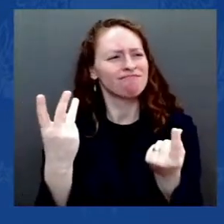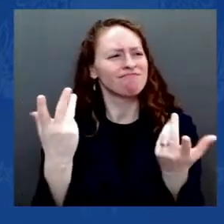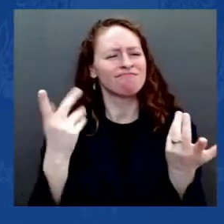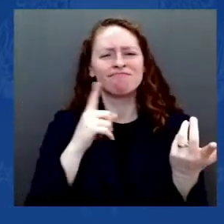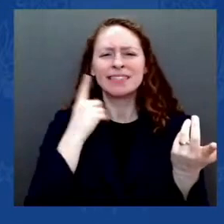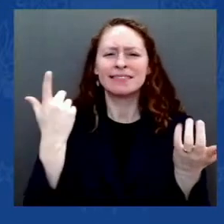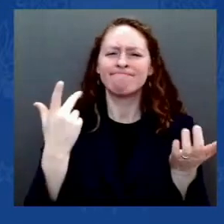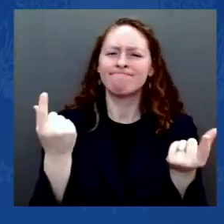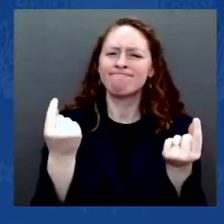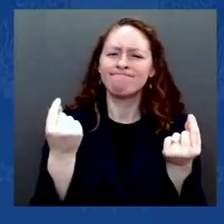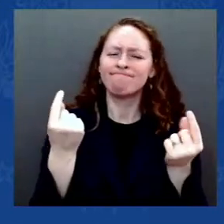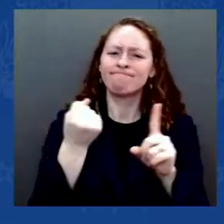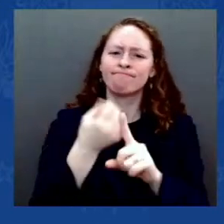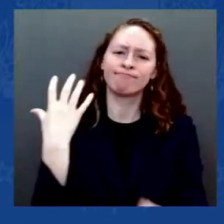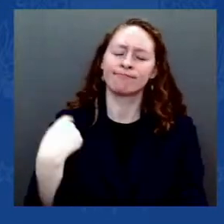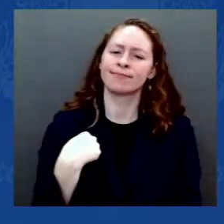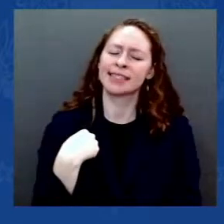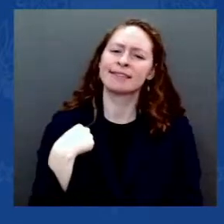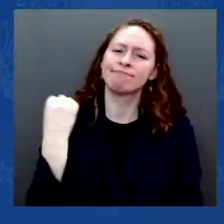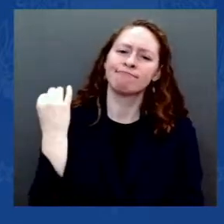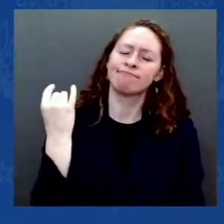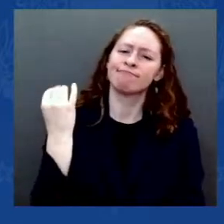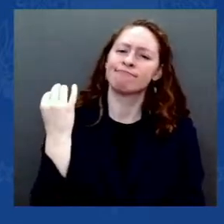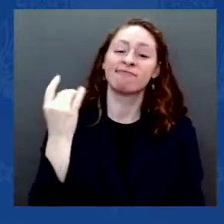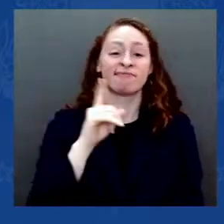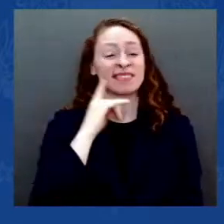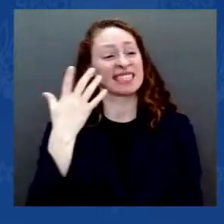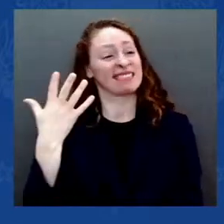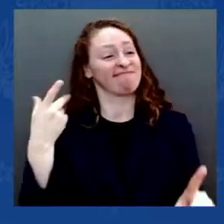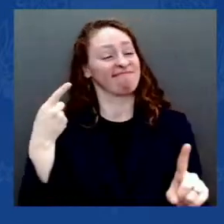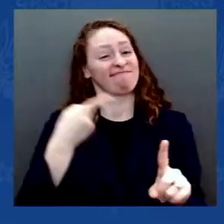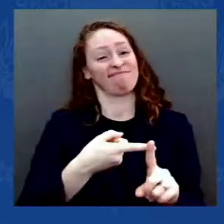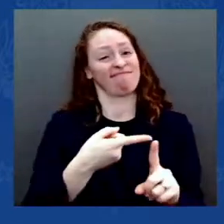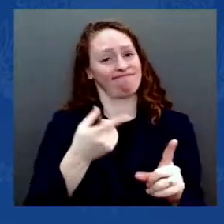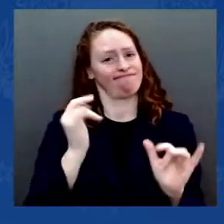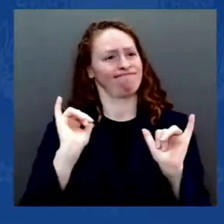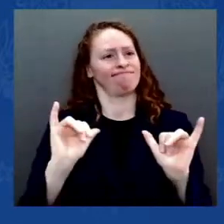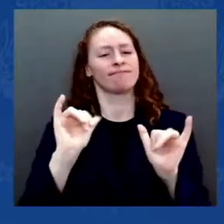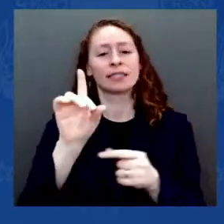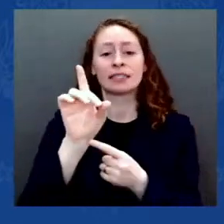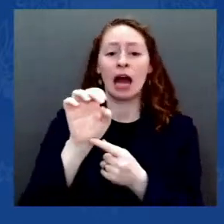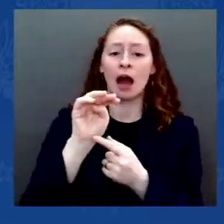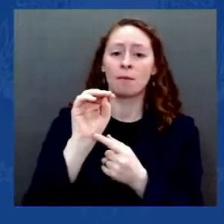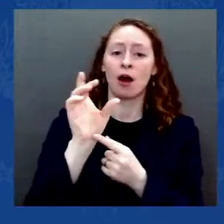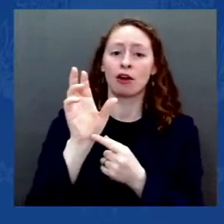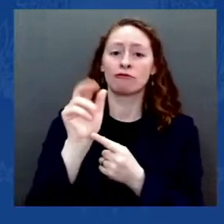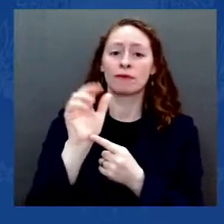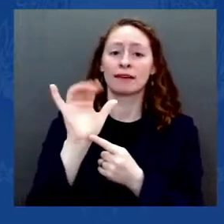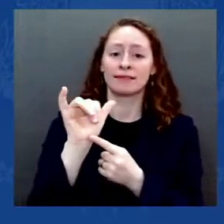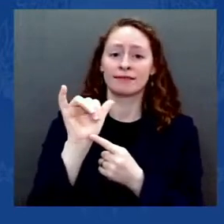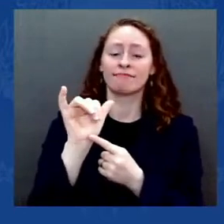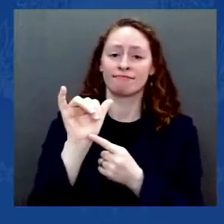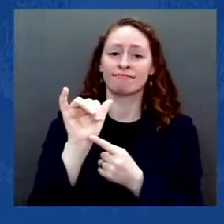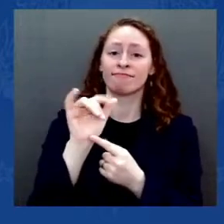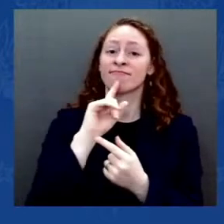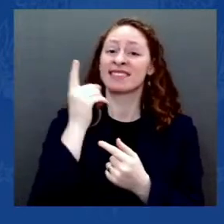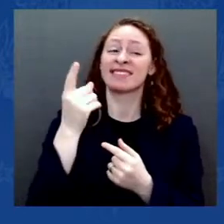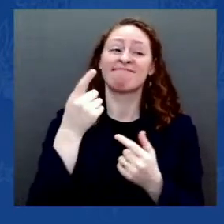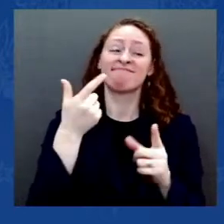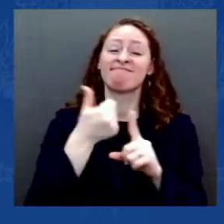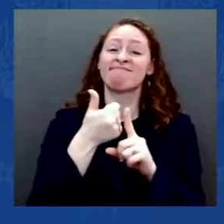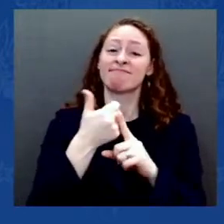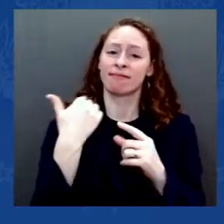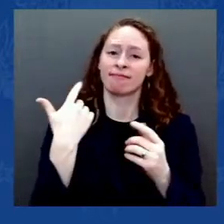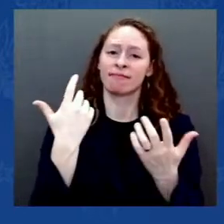democracy, its fragility and its strength. You see, the strength